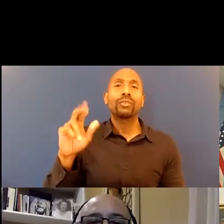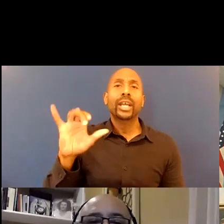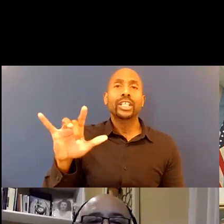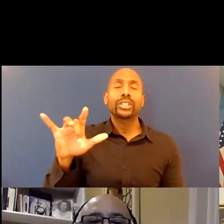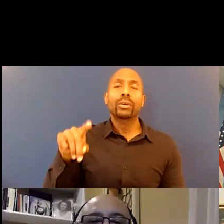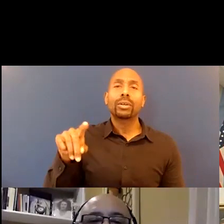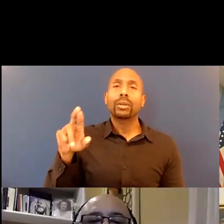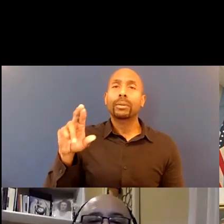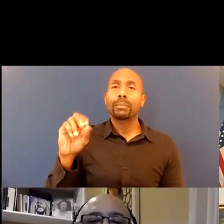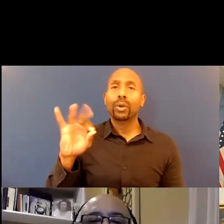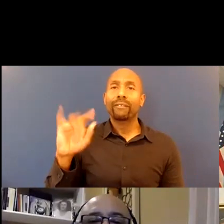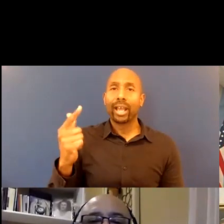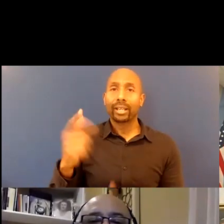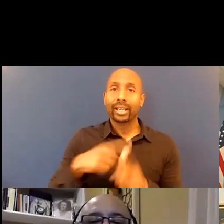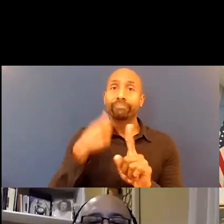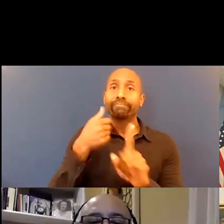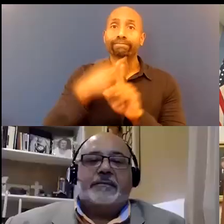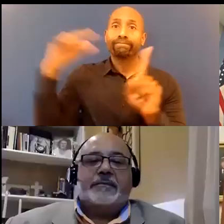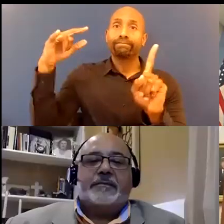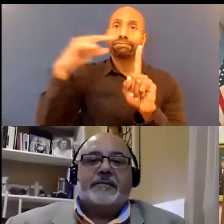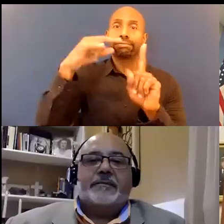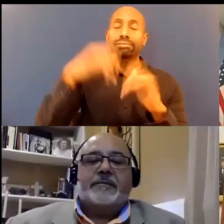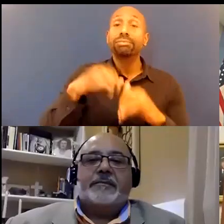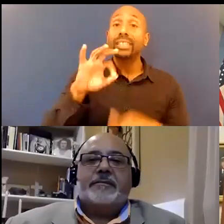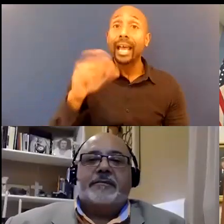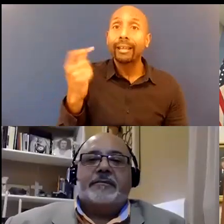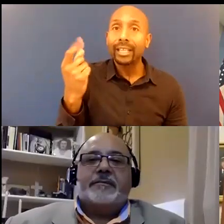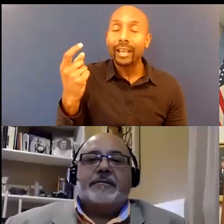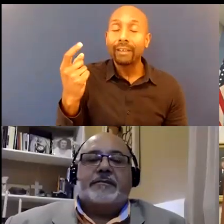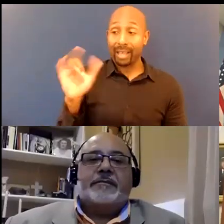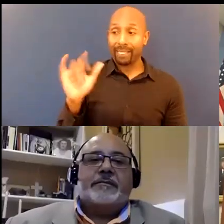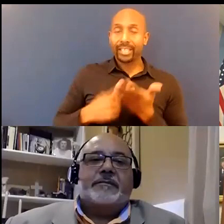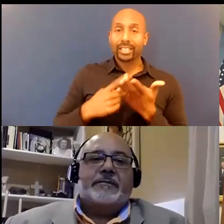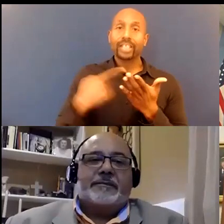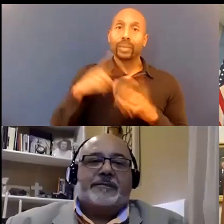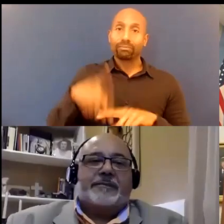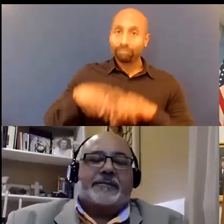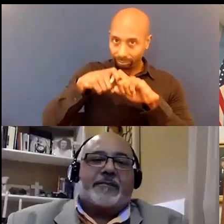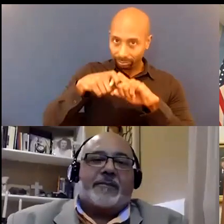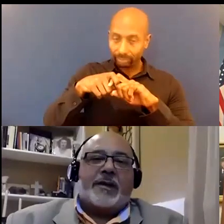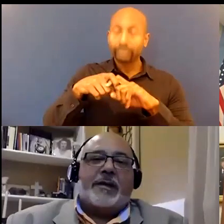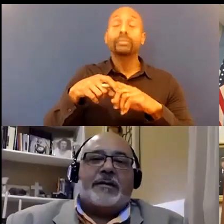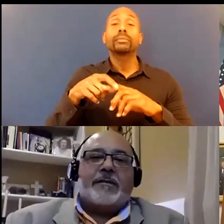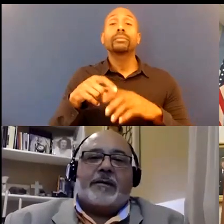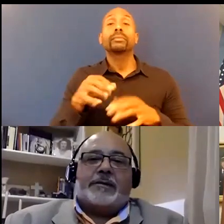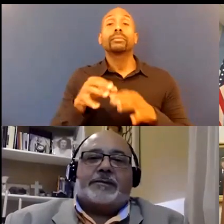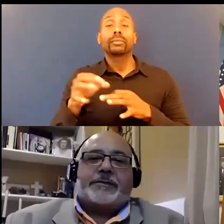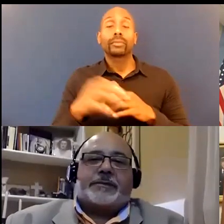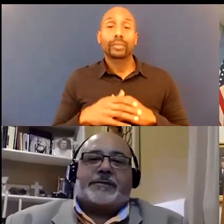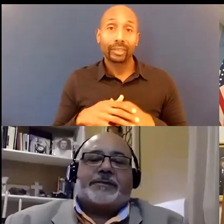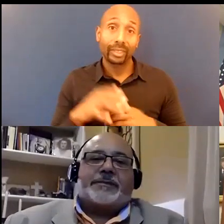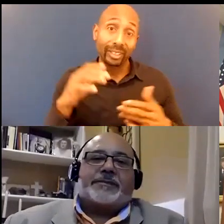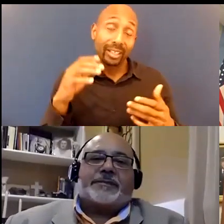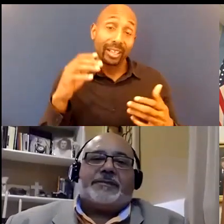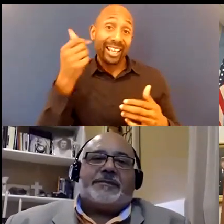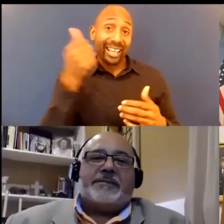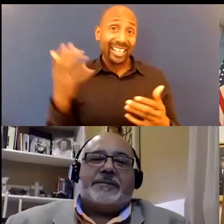had to take that discussion and put it on the back burner of the stove. And anything that, you know, for those of you who can cook, unlike me, anything that